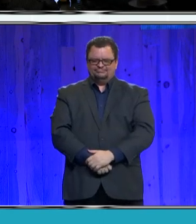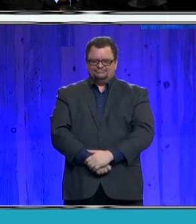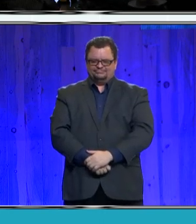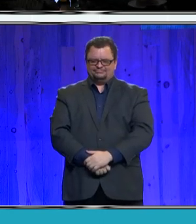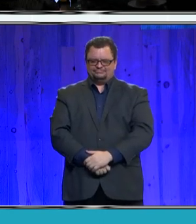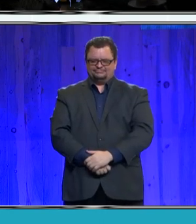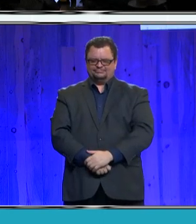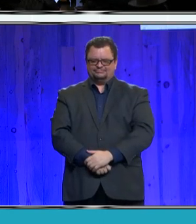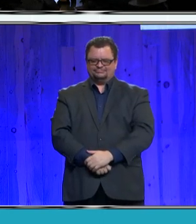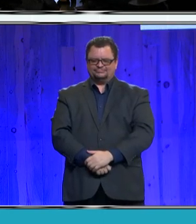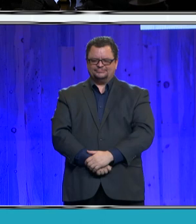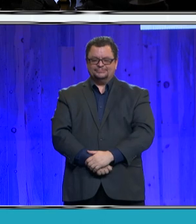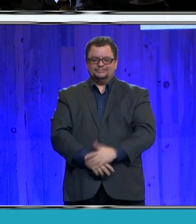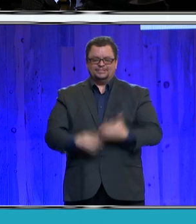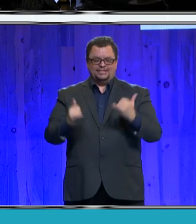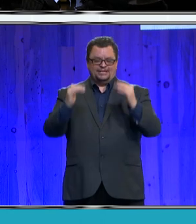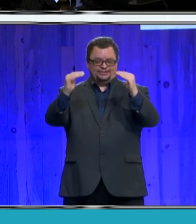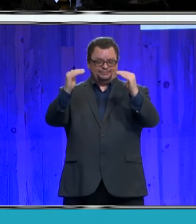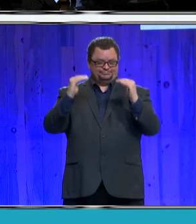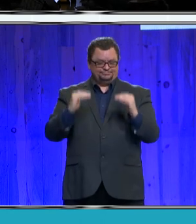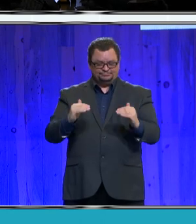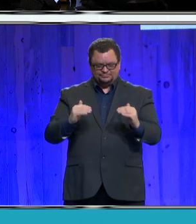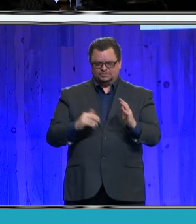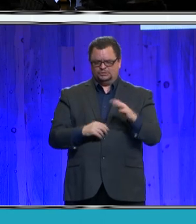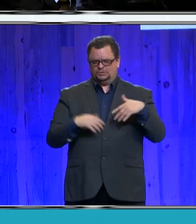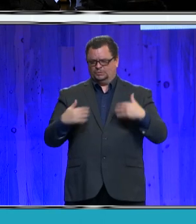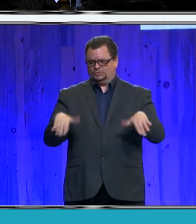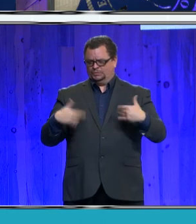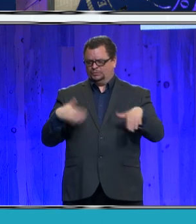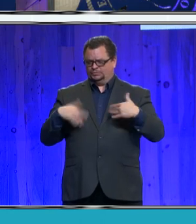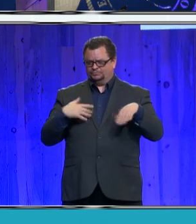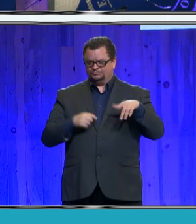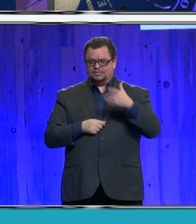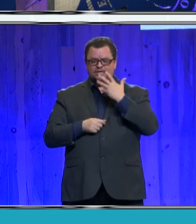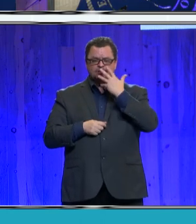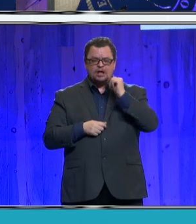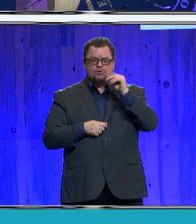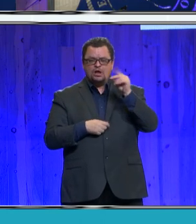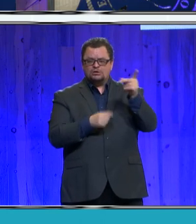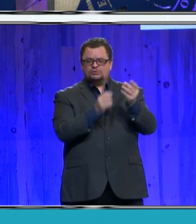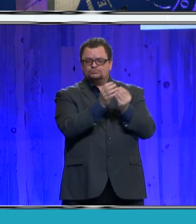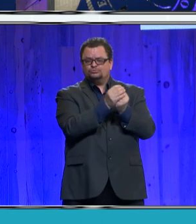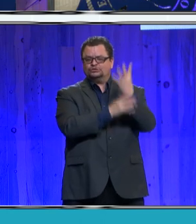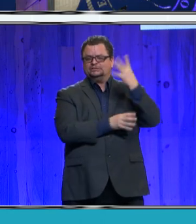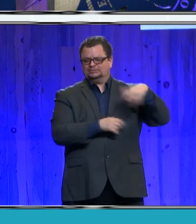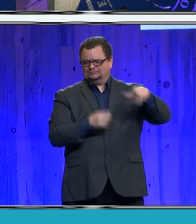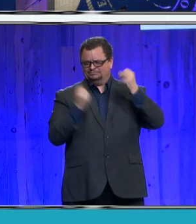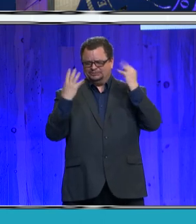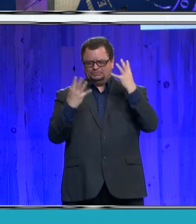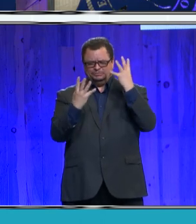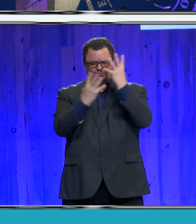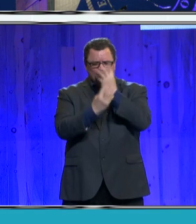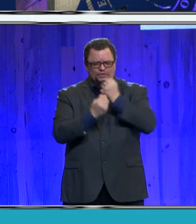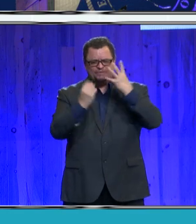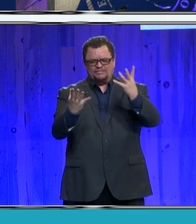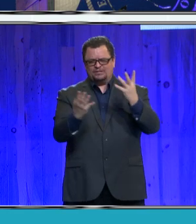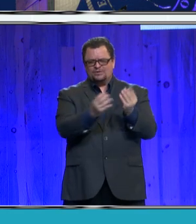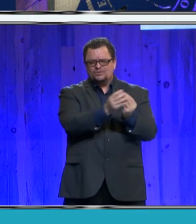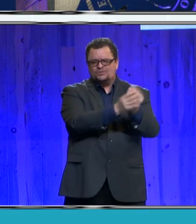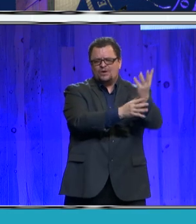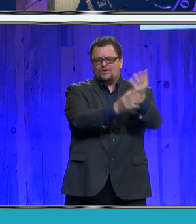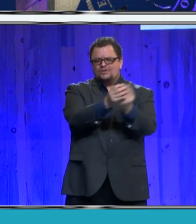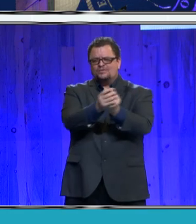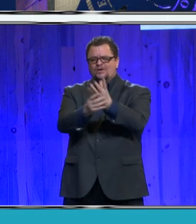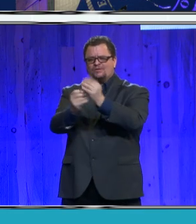Now, with our abundant natural beauty and regional strength, we know that growth is inevitable. In El Paso County,